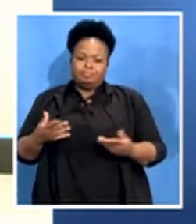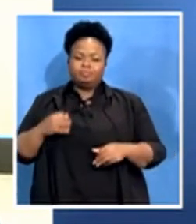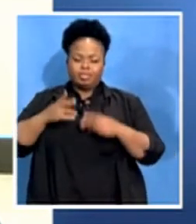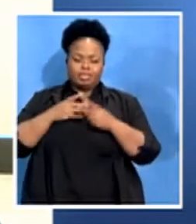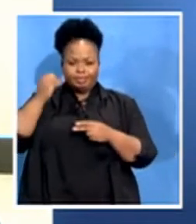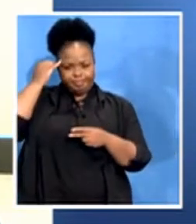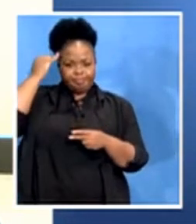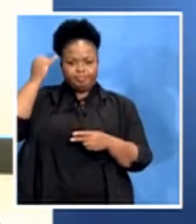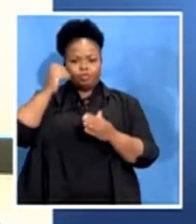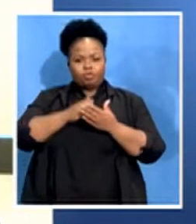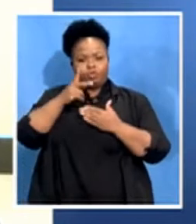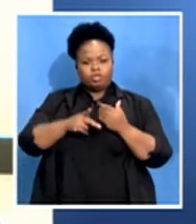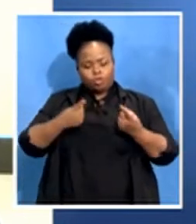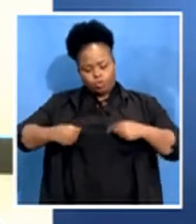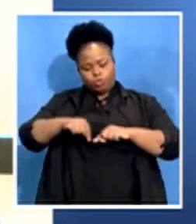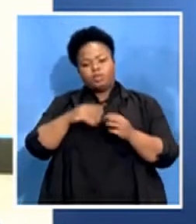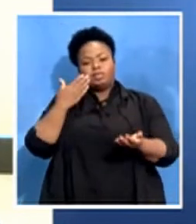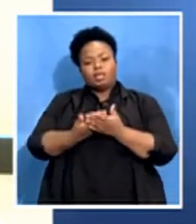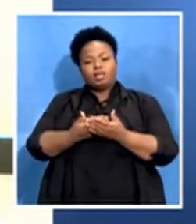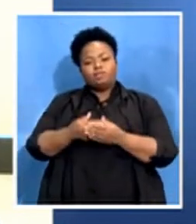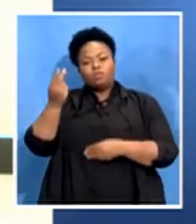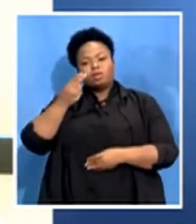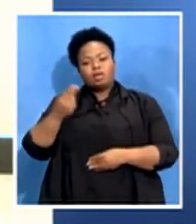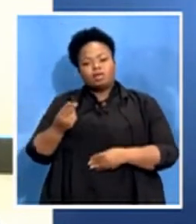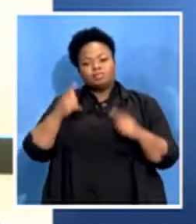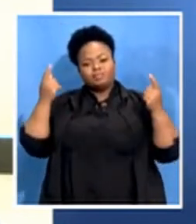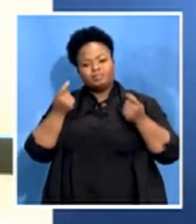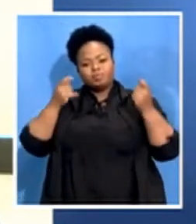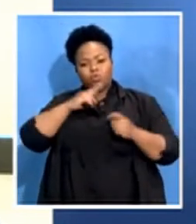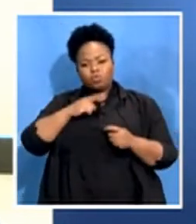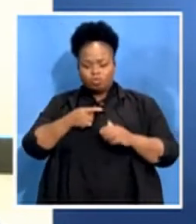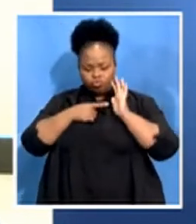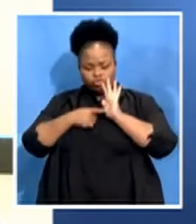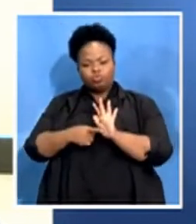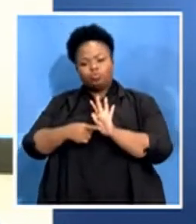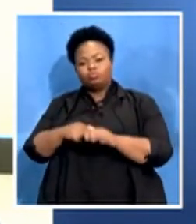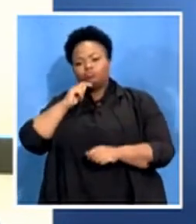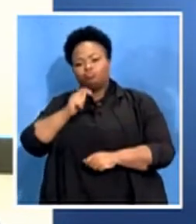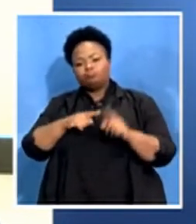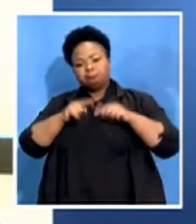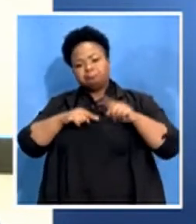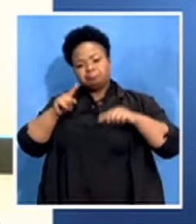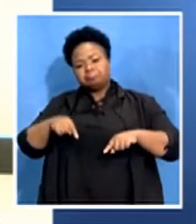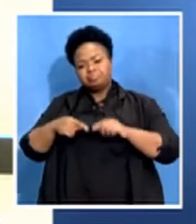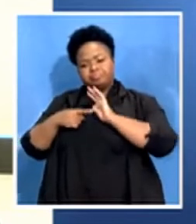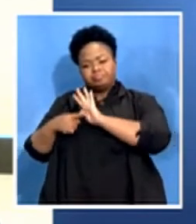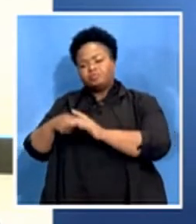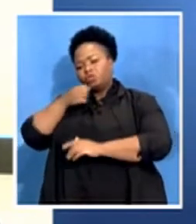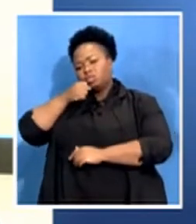Arts Festival so that we can actually introduce them to the arts mainstream